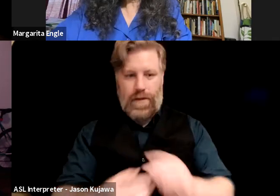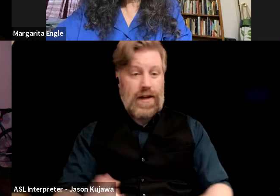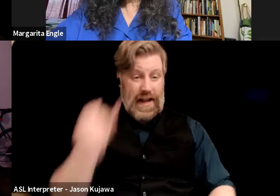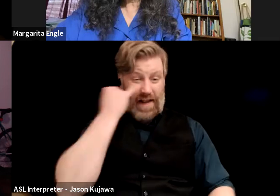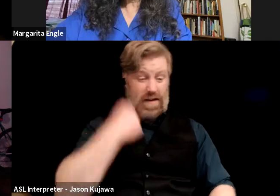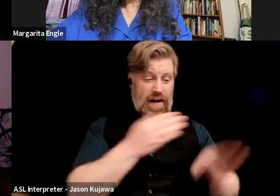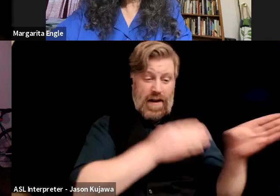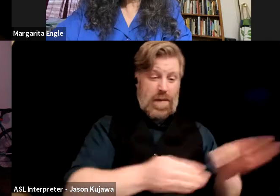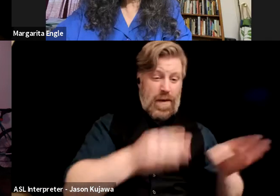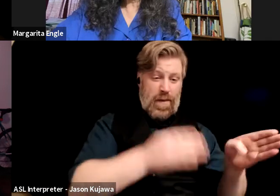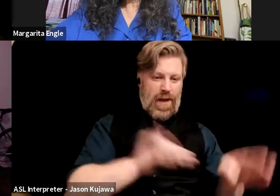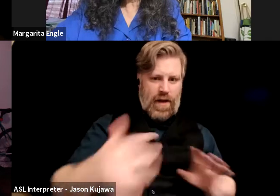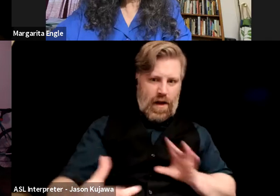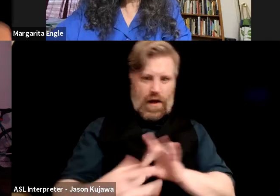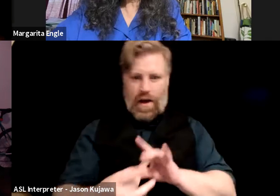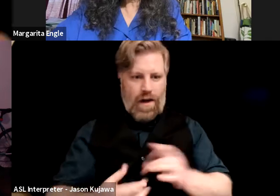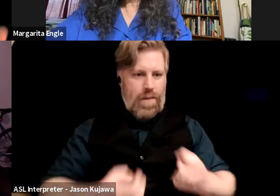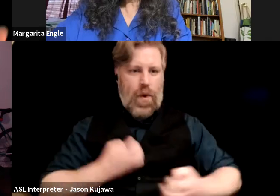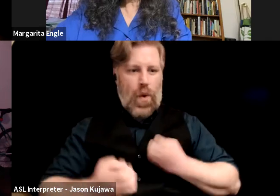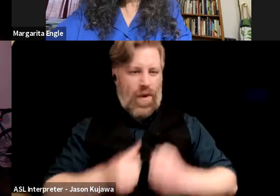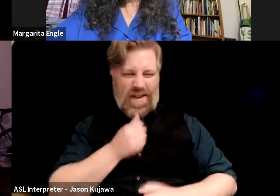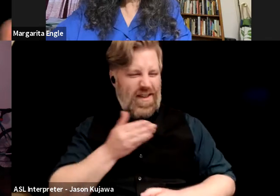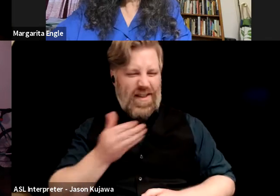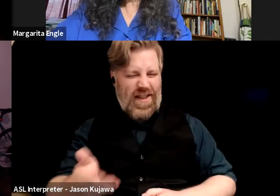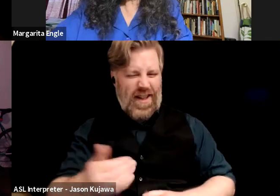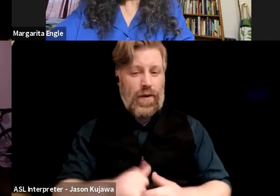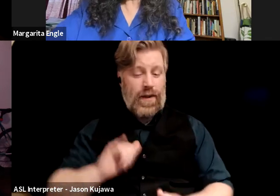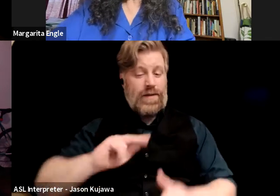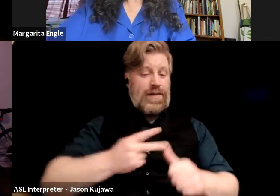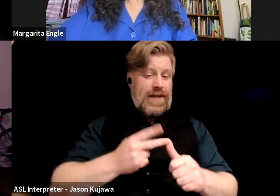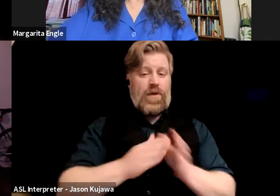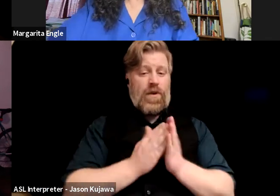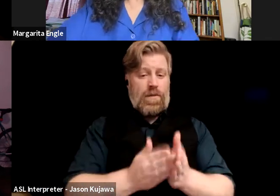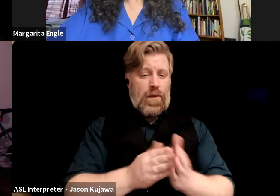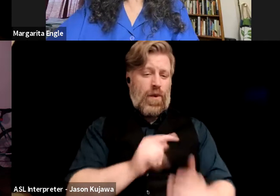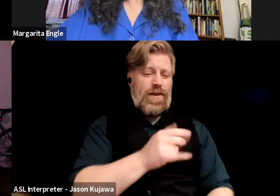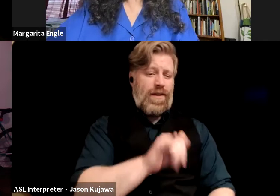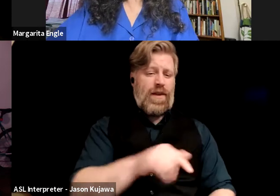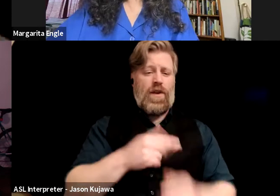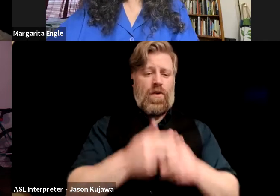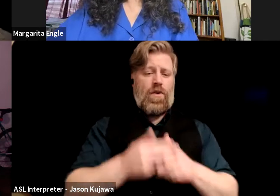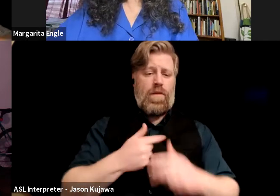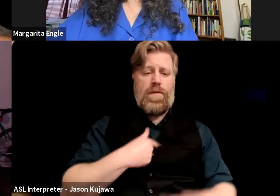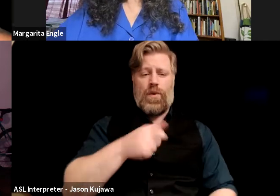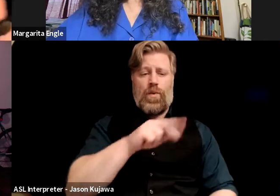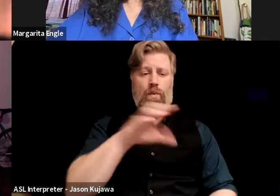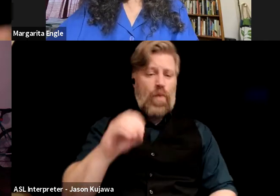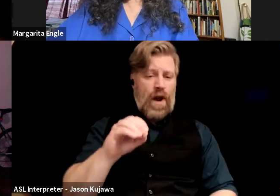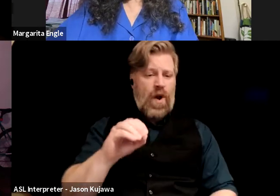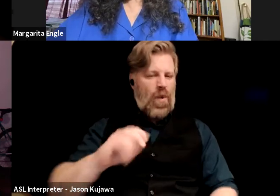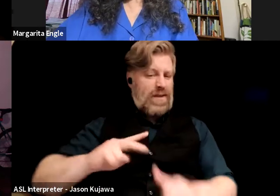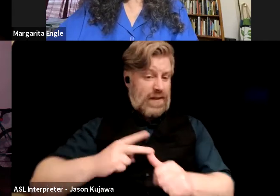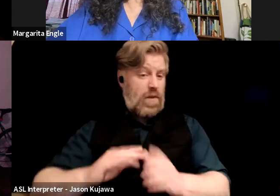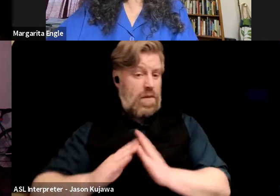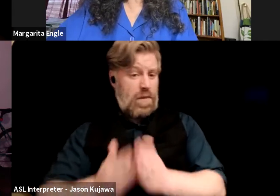plan things. So since I'm working on the sequel, they call me Guero, that's what I'm doing right now is this discovering what it is. Like I have like the broad